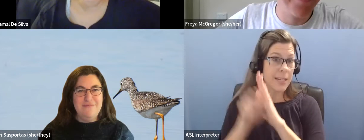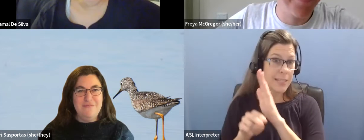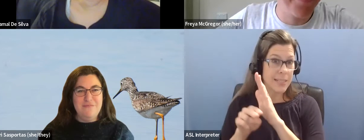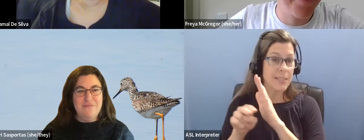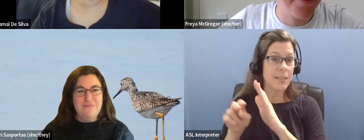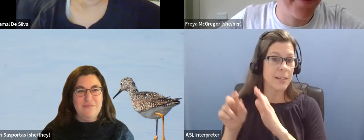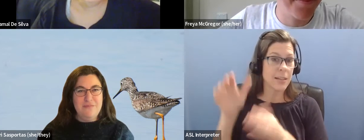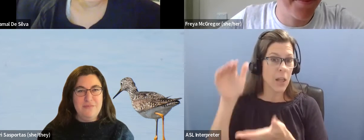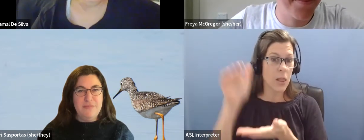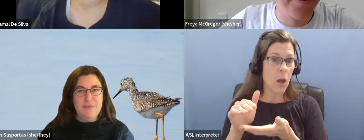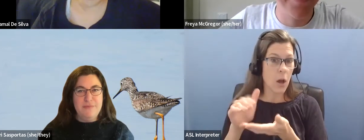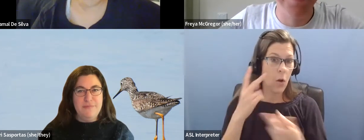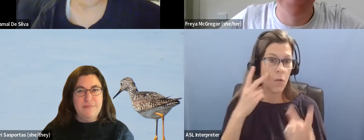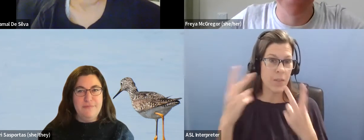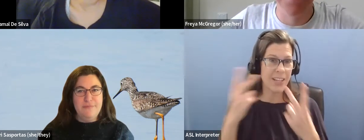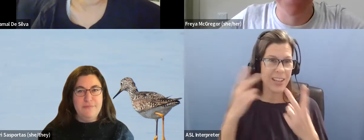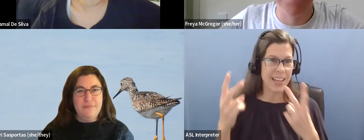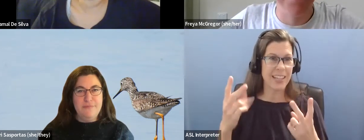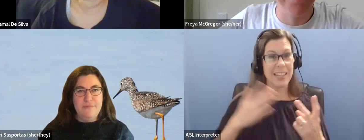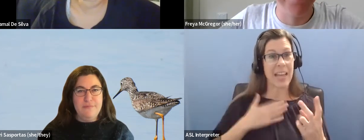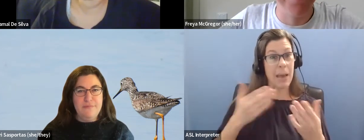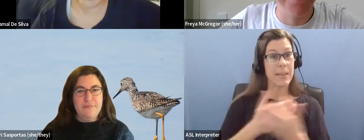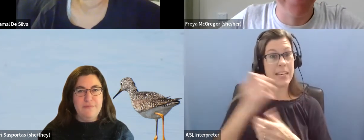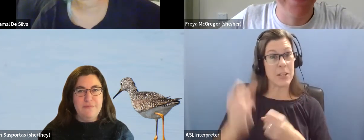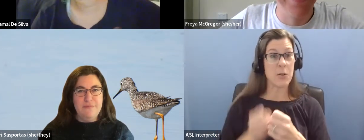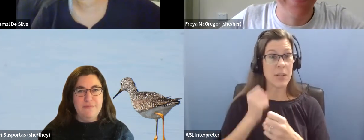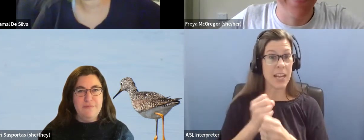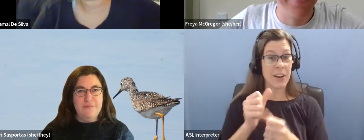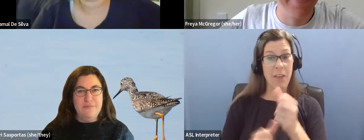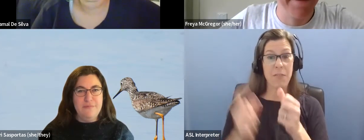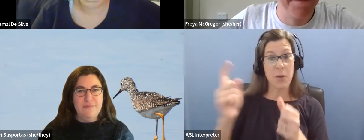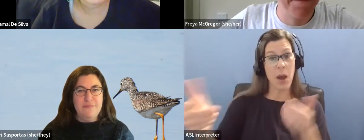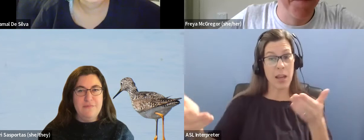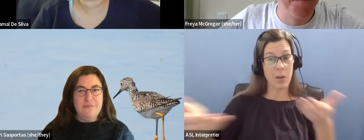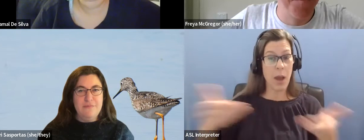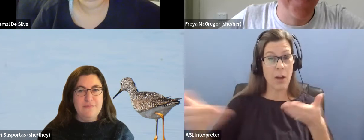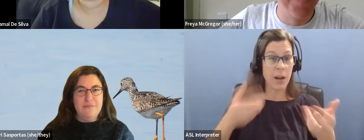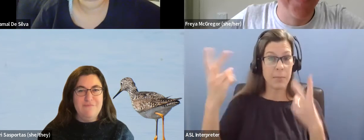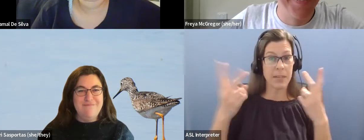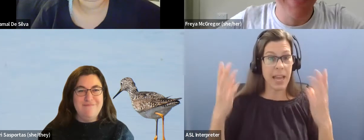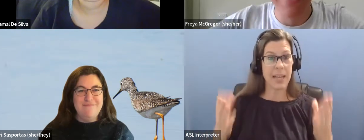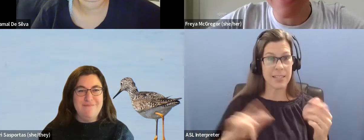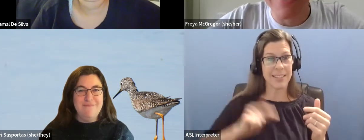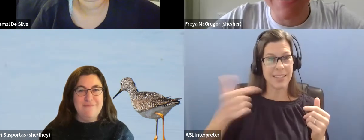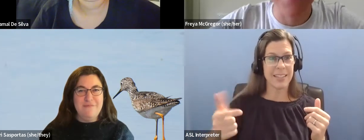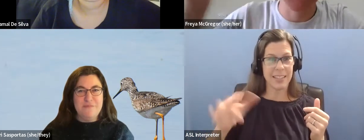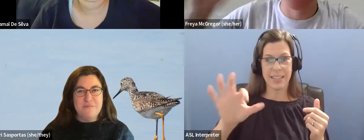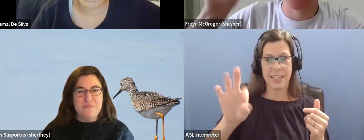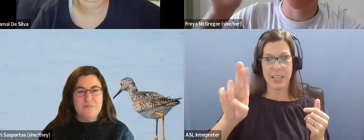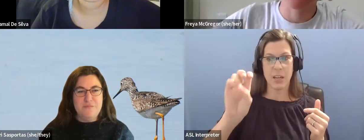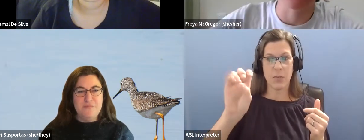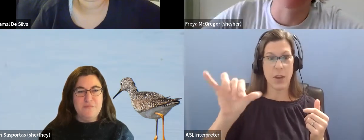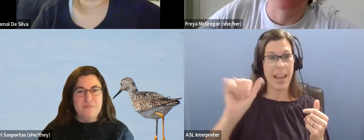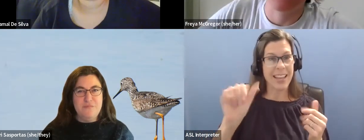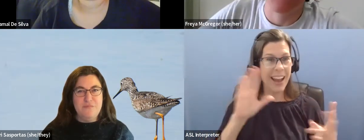and Freya, and Happy New Year to all of you. I'm going to turn it over to Freya. Freya Namal.